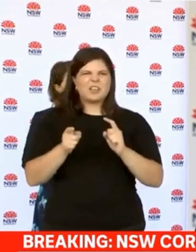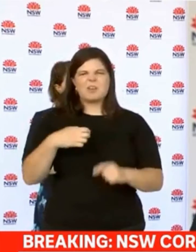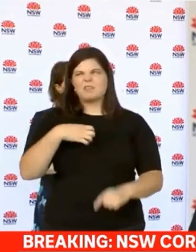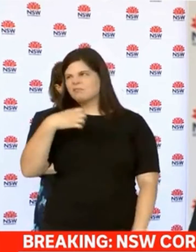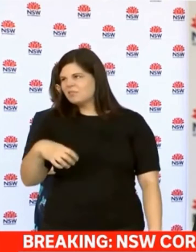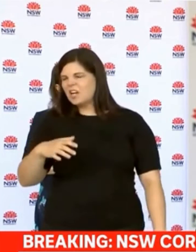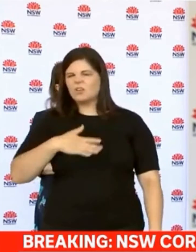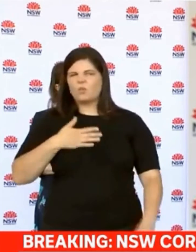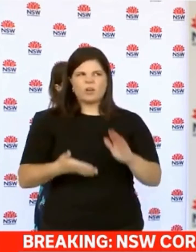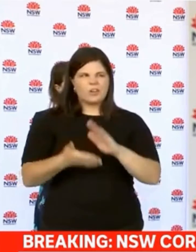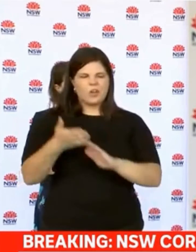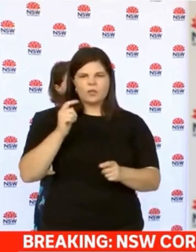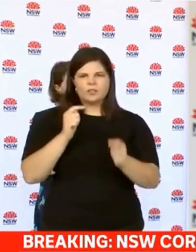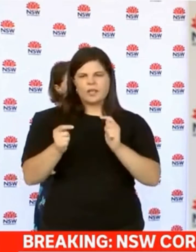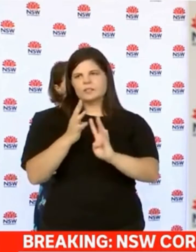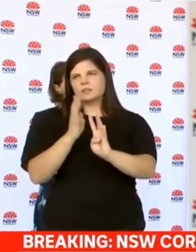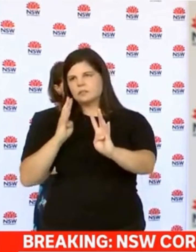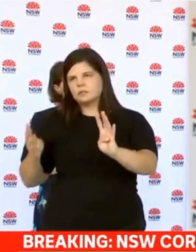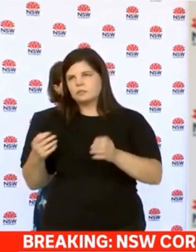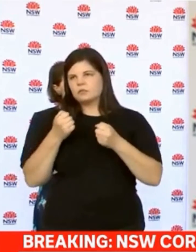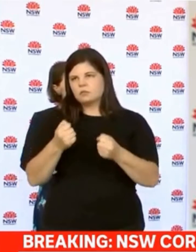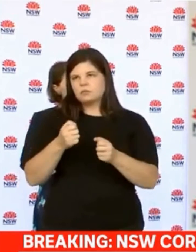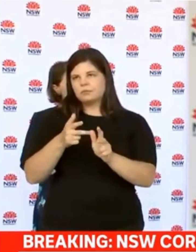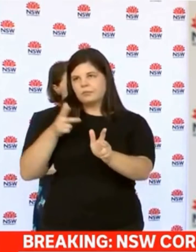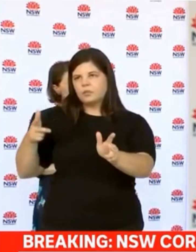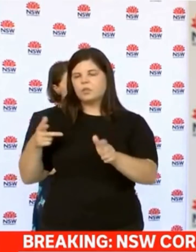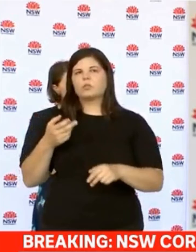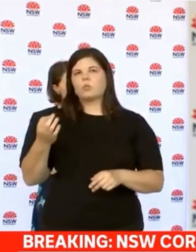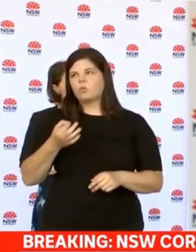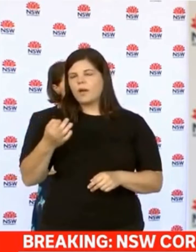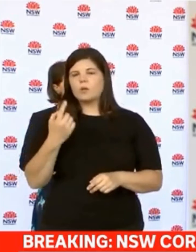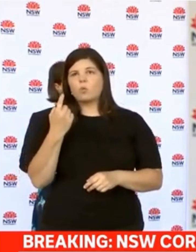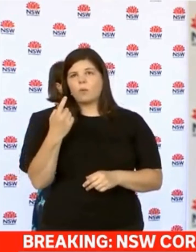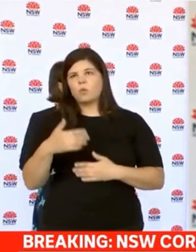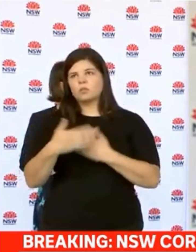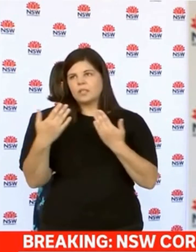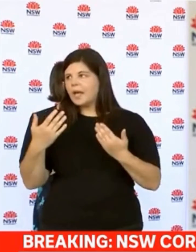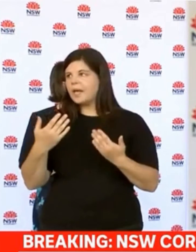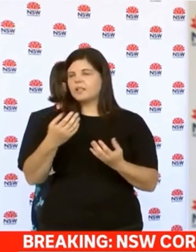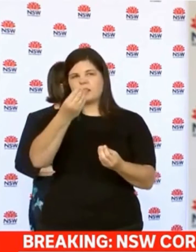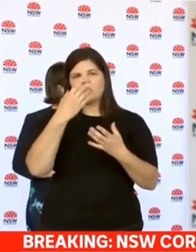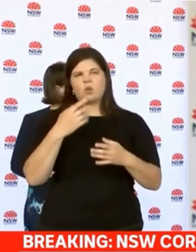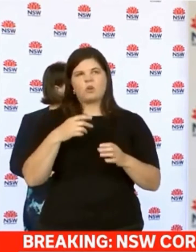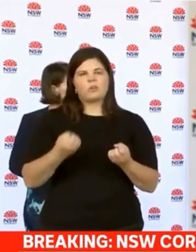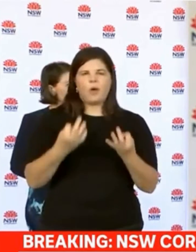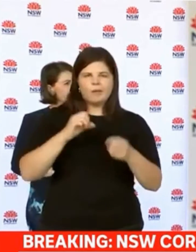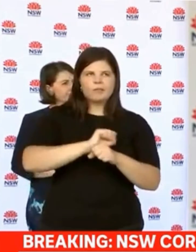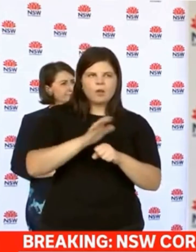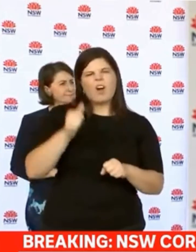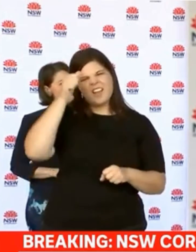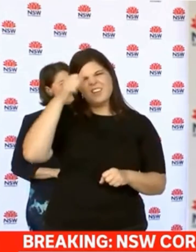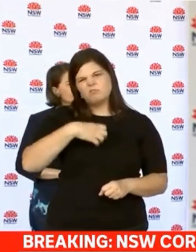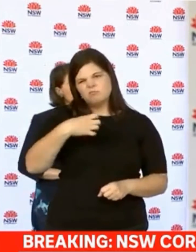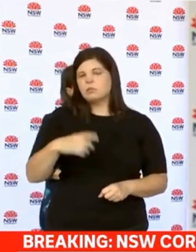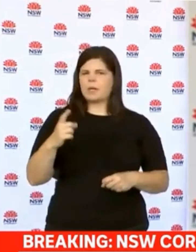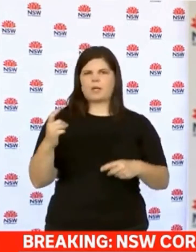get tested. We know it's inconvenient to spend a day while you wait for the result but it's just so important to protect